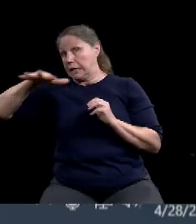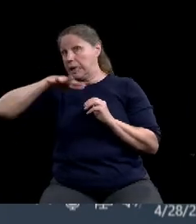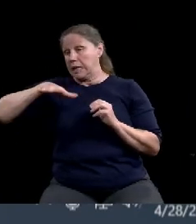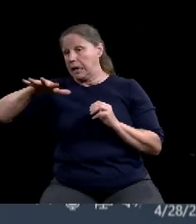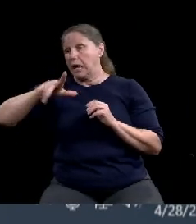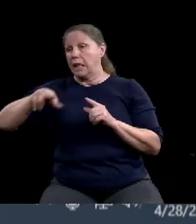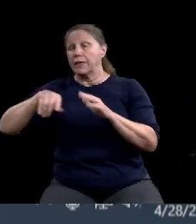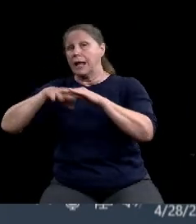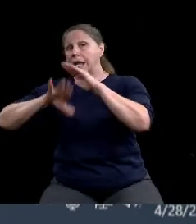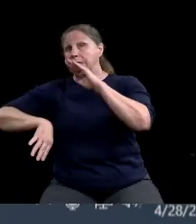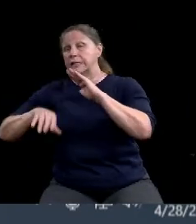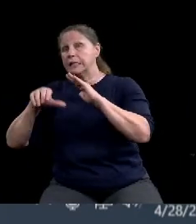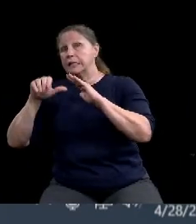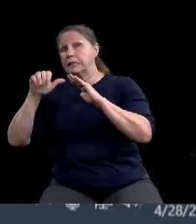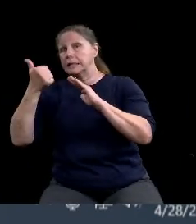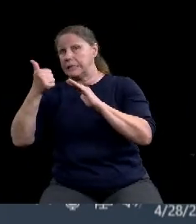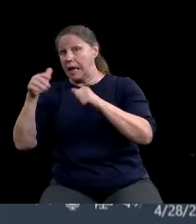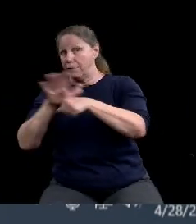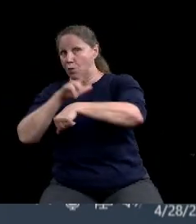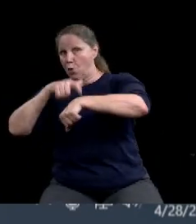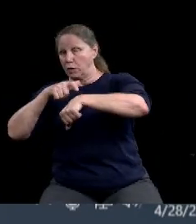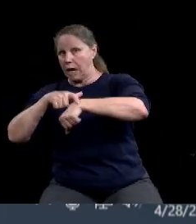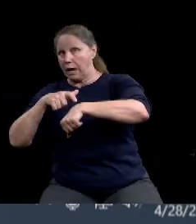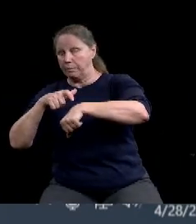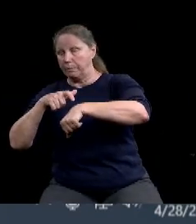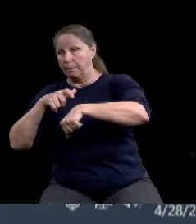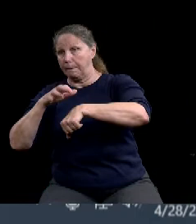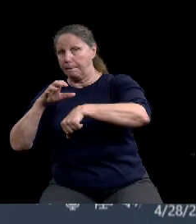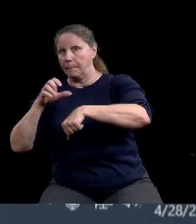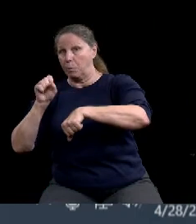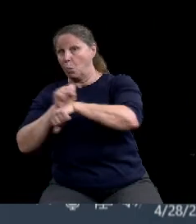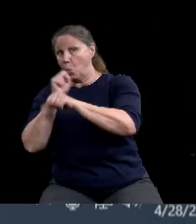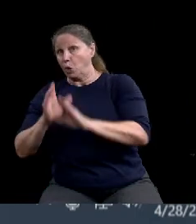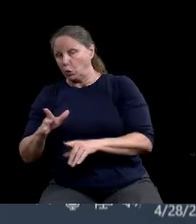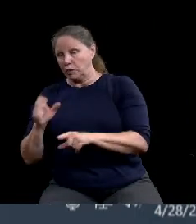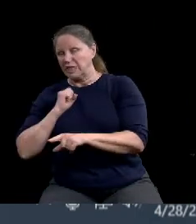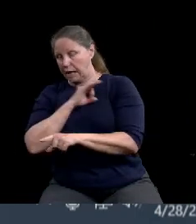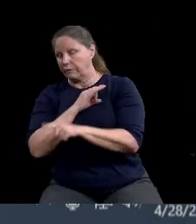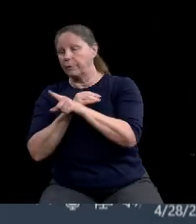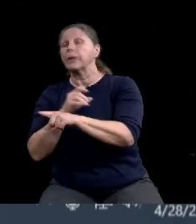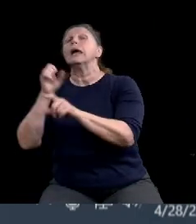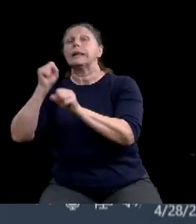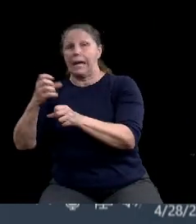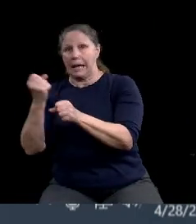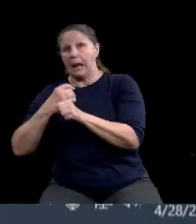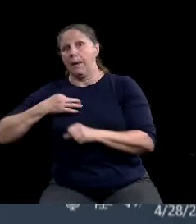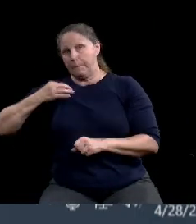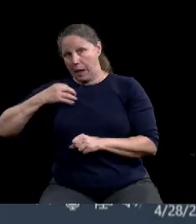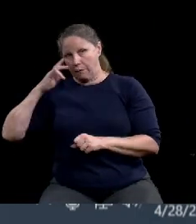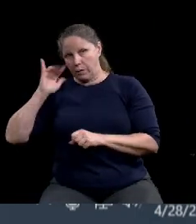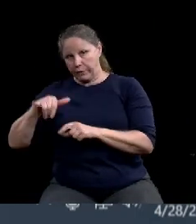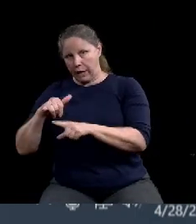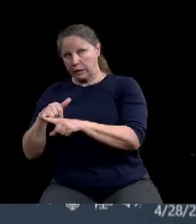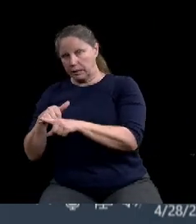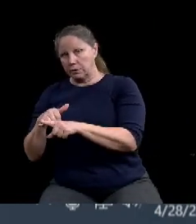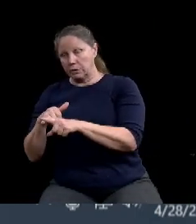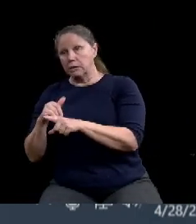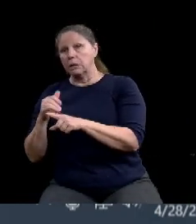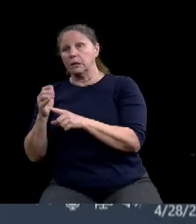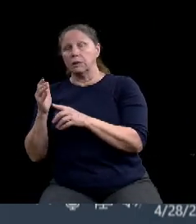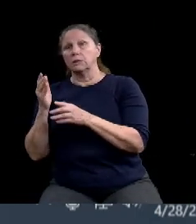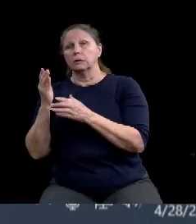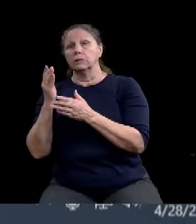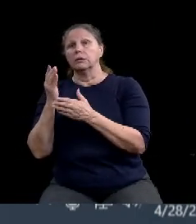employees is eligible to apply. There certainly are some non-eligible businesses within that number, but